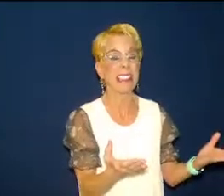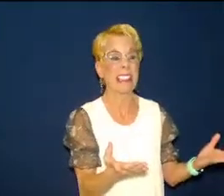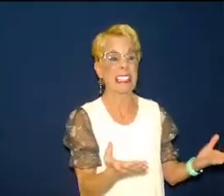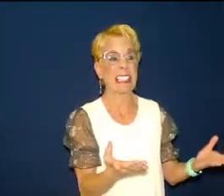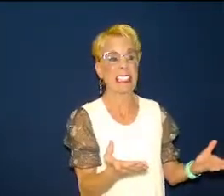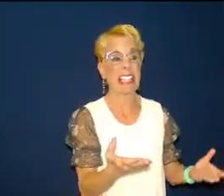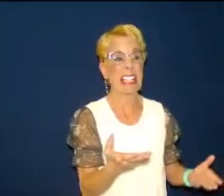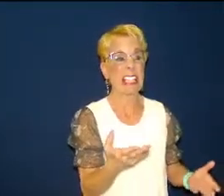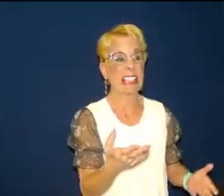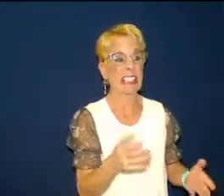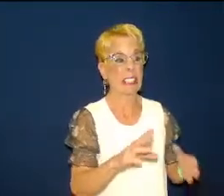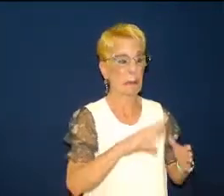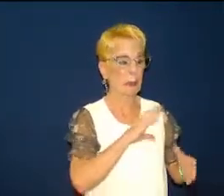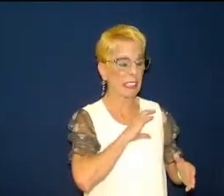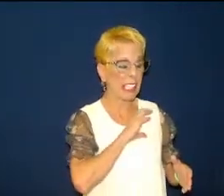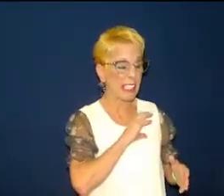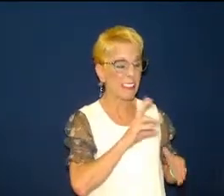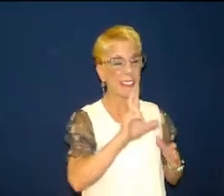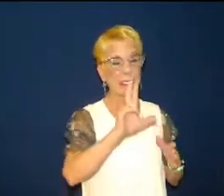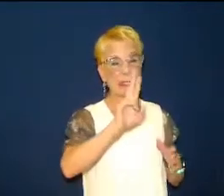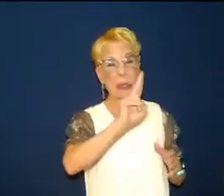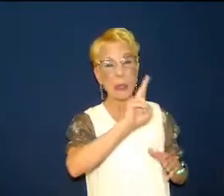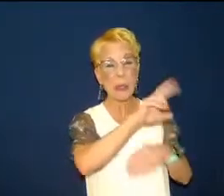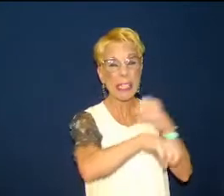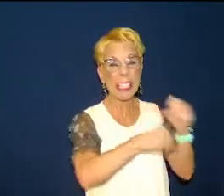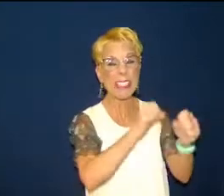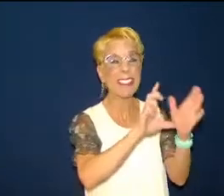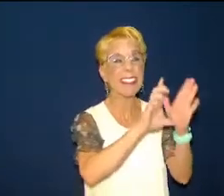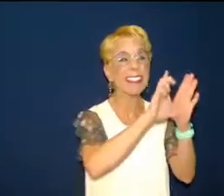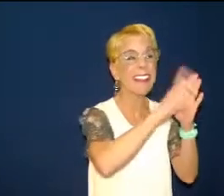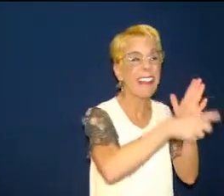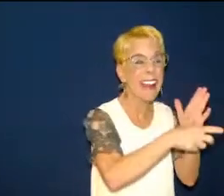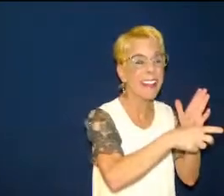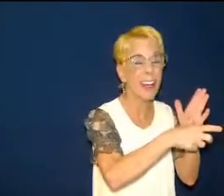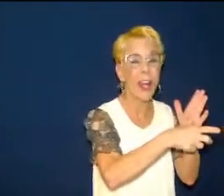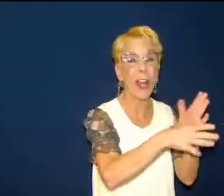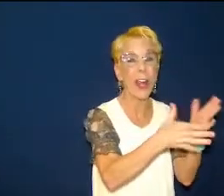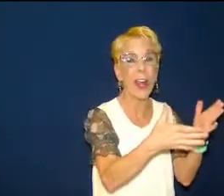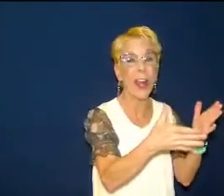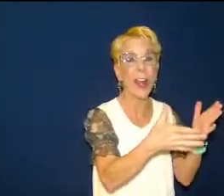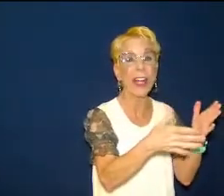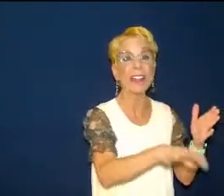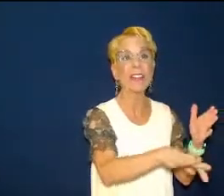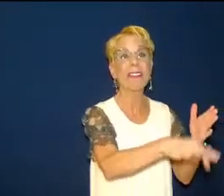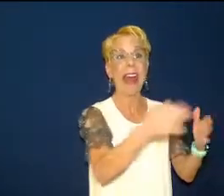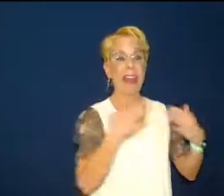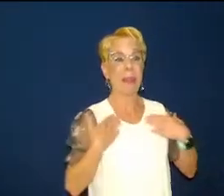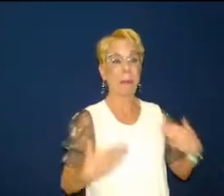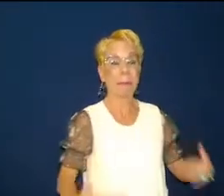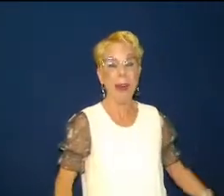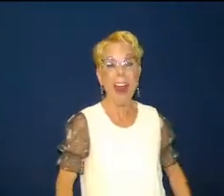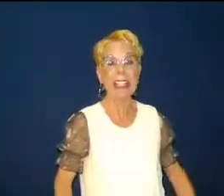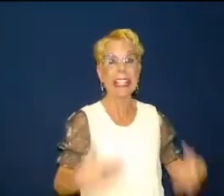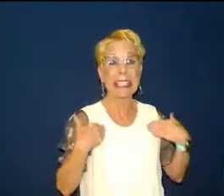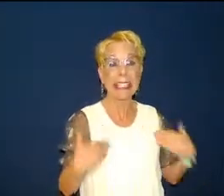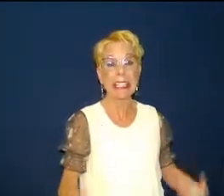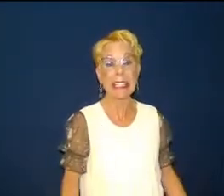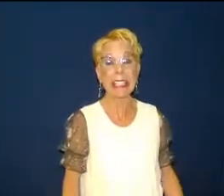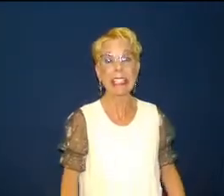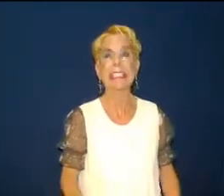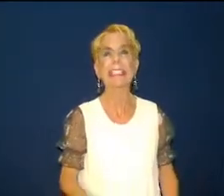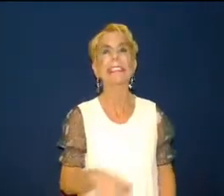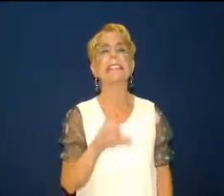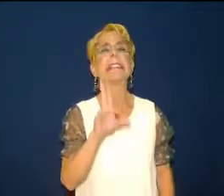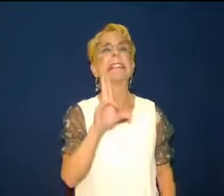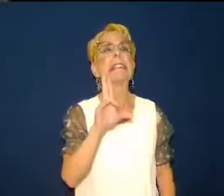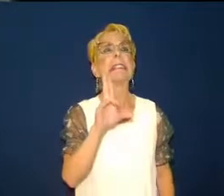calendar was two years out of date mr sulker's death went undiscovered for several reasons number one he was reclusive